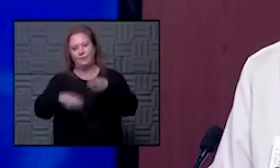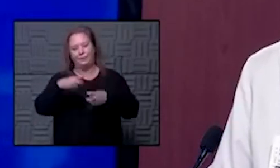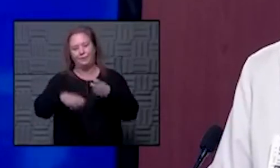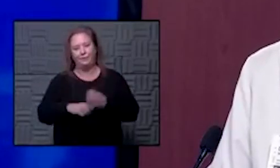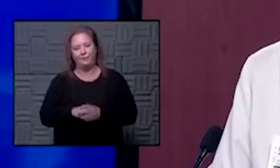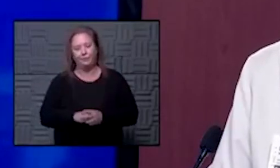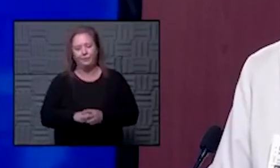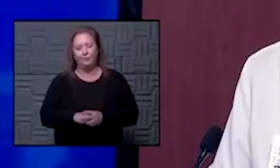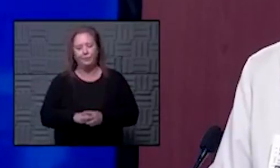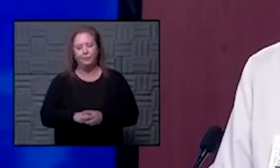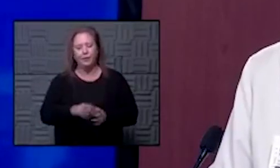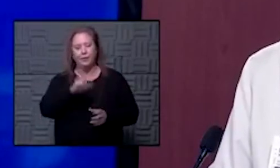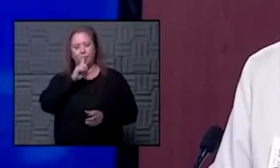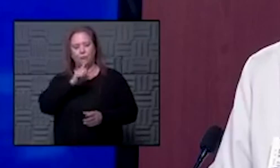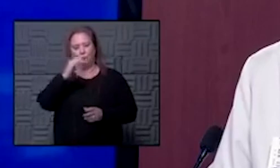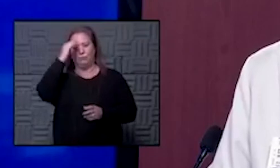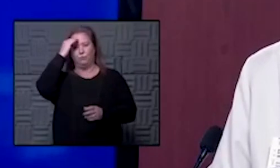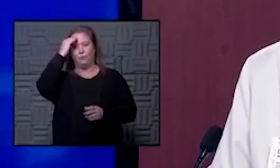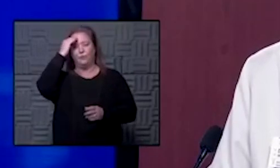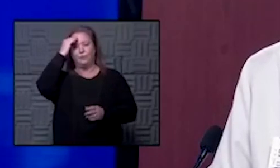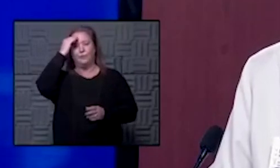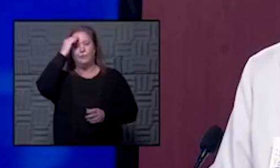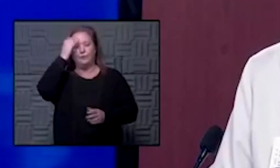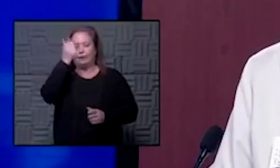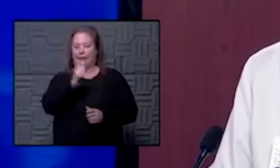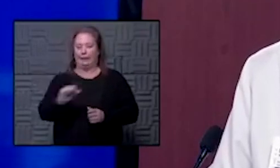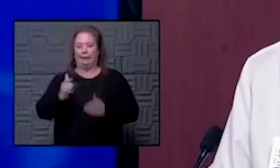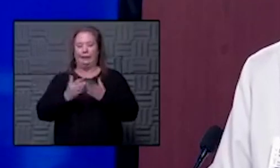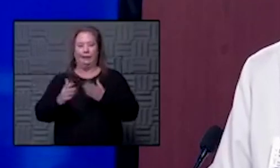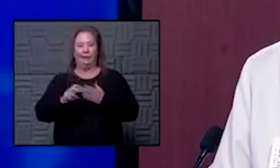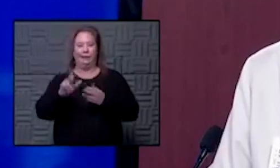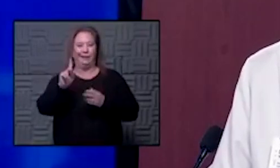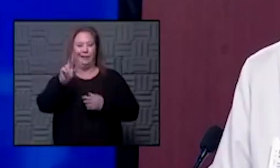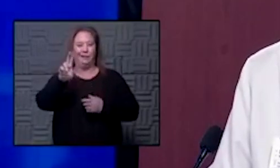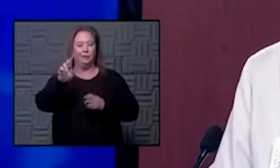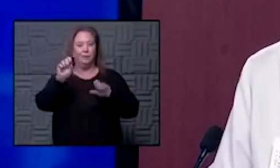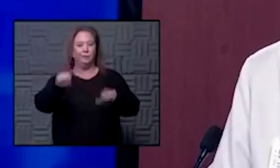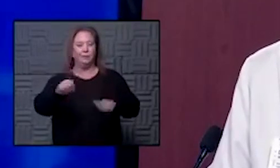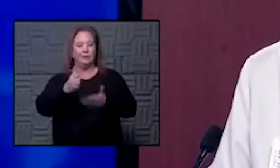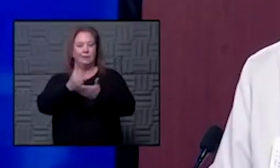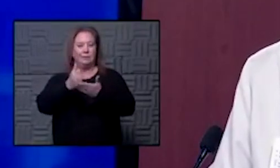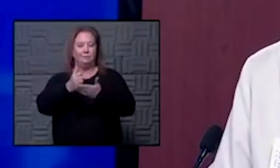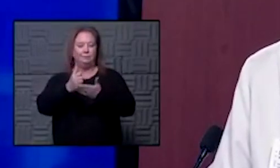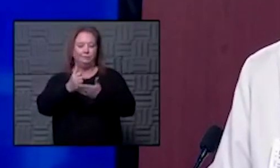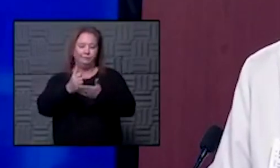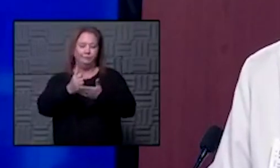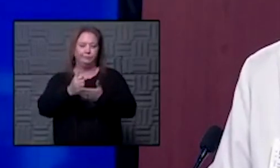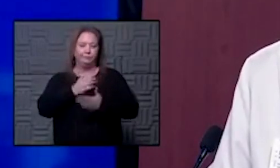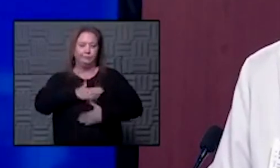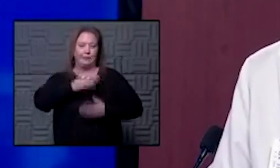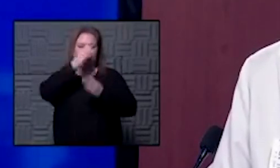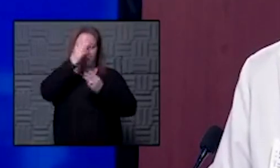uh I'm sure you know anything that we can do as the university of kansas health system to aid in that effort um please please do let us know